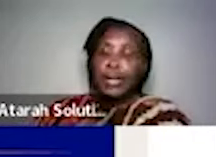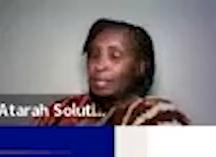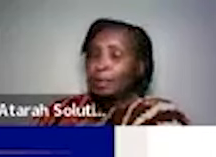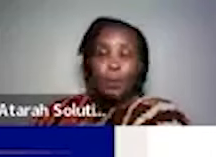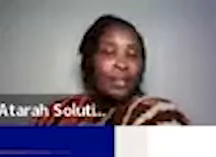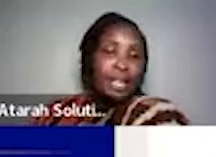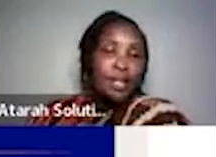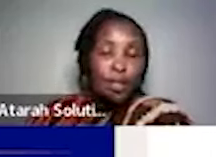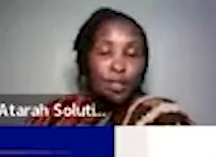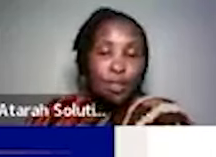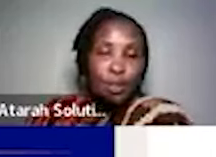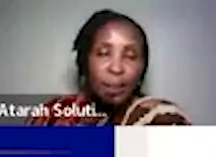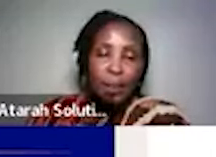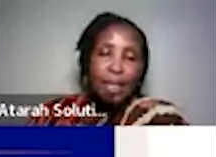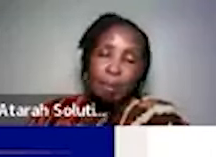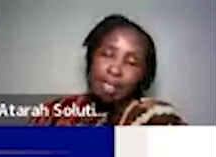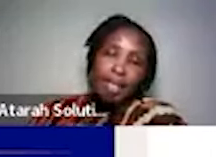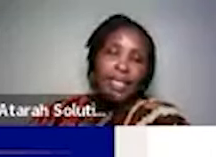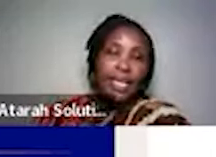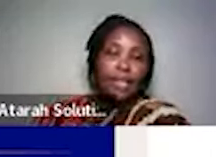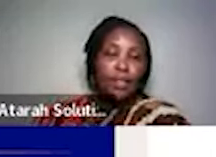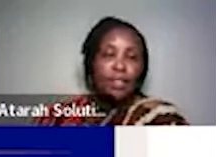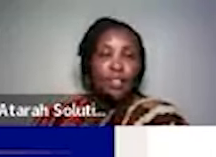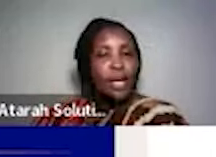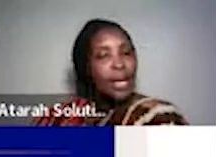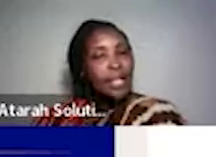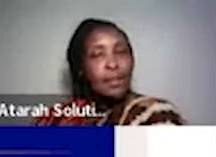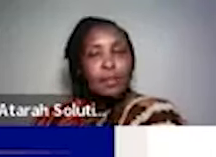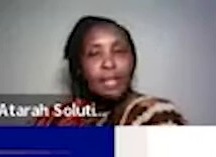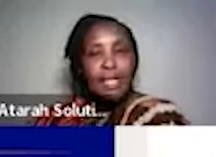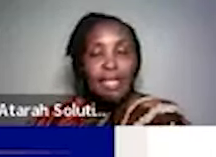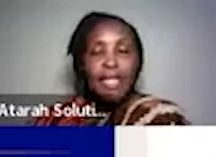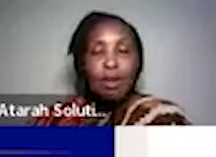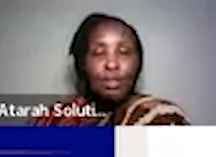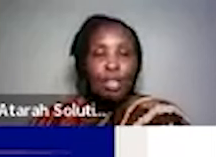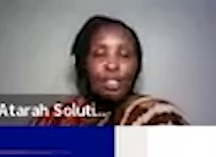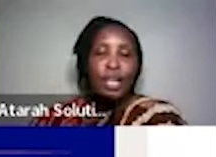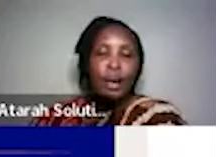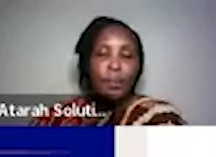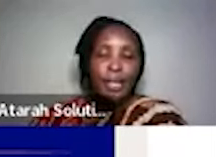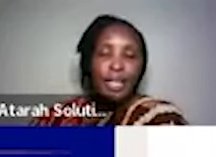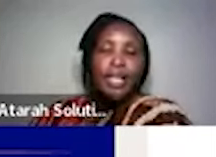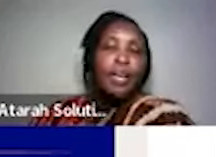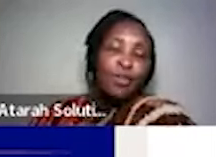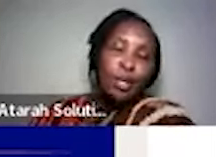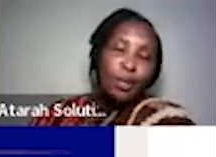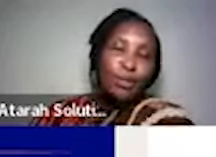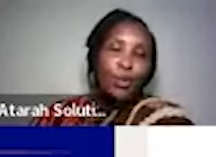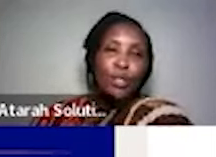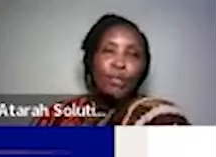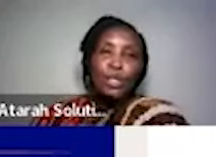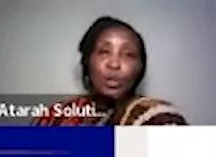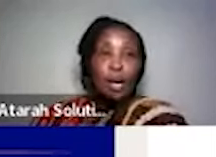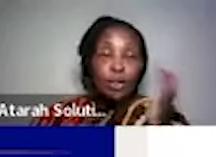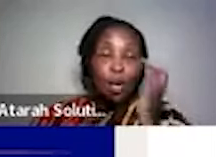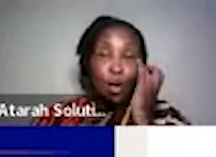right so we have stallion construction company limited stallion construction like the name spells it is a construction company if you're looking